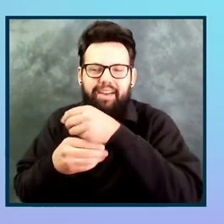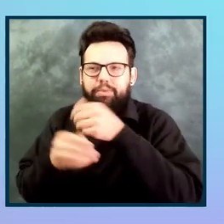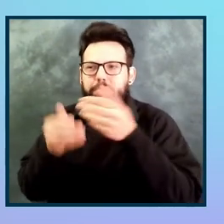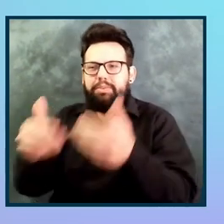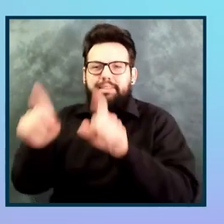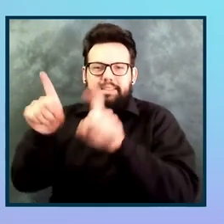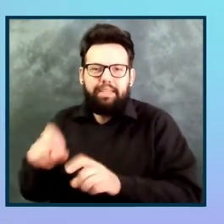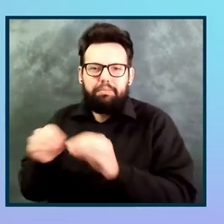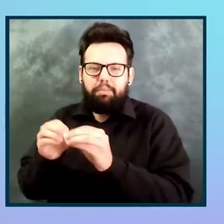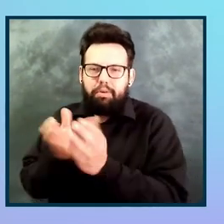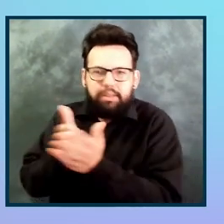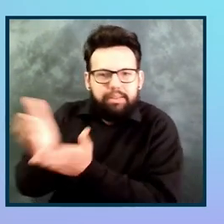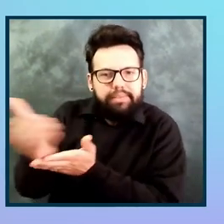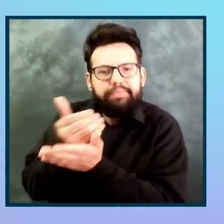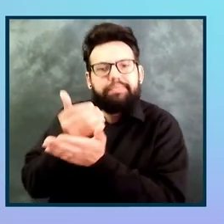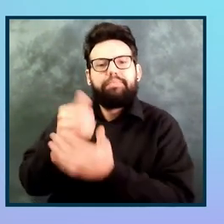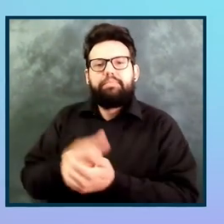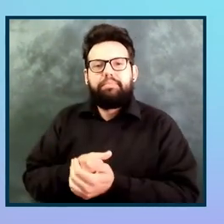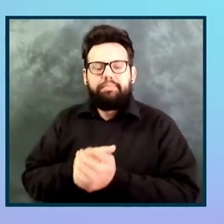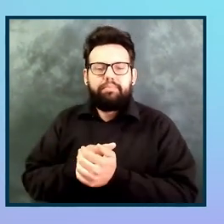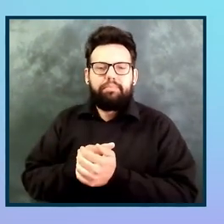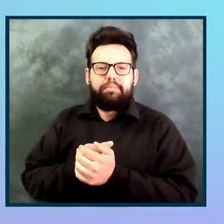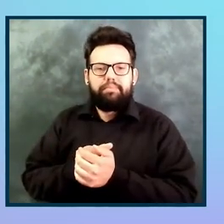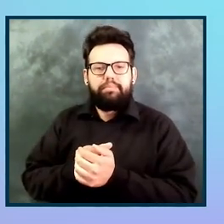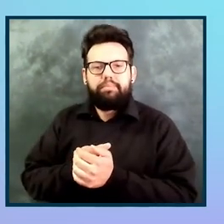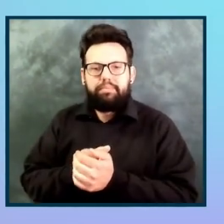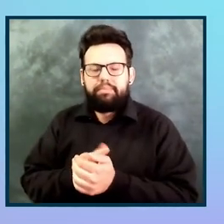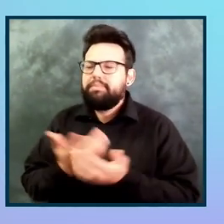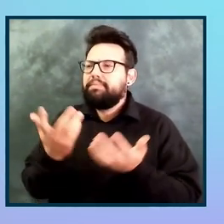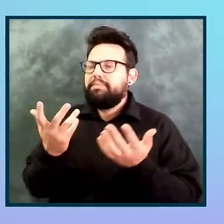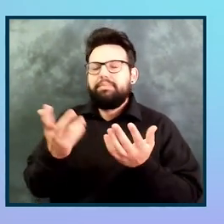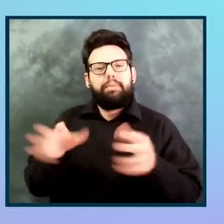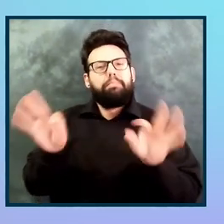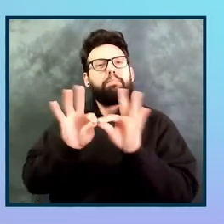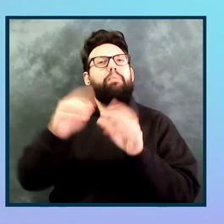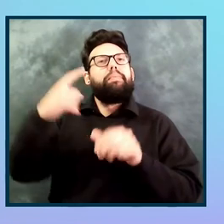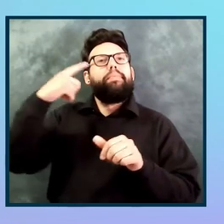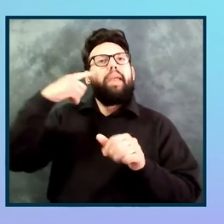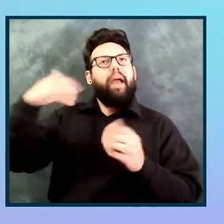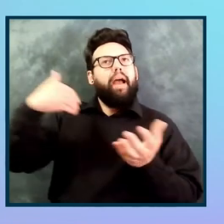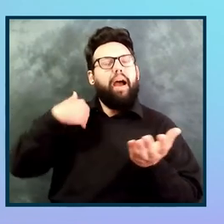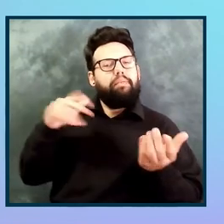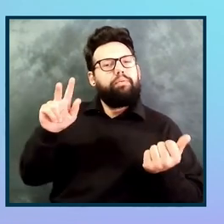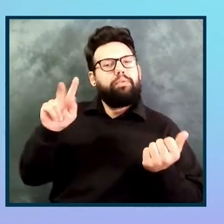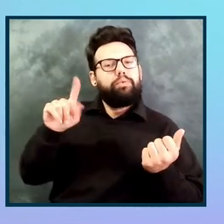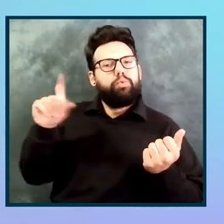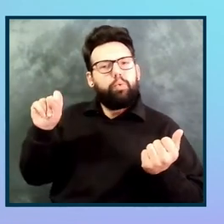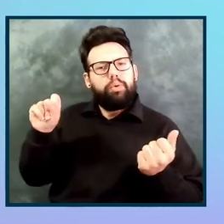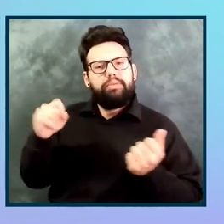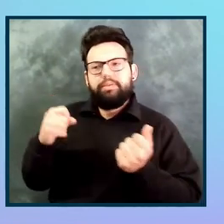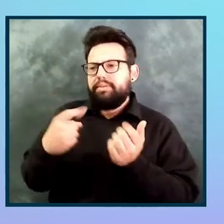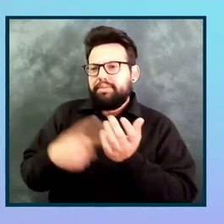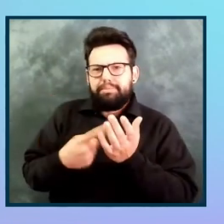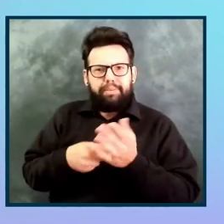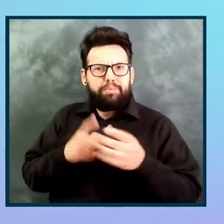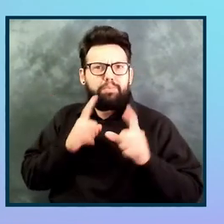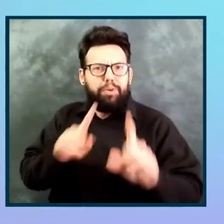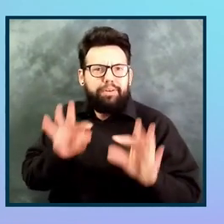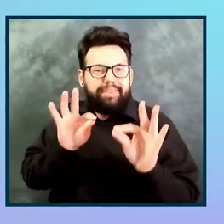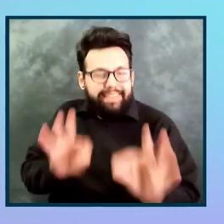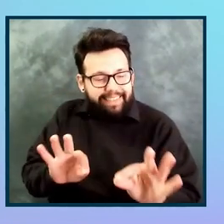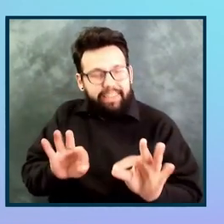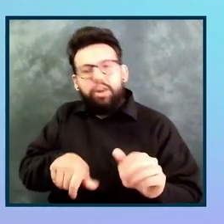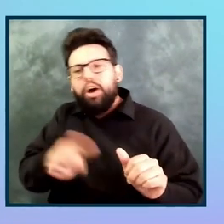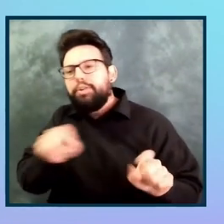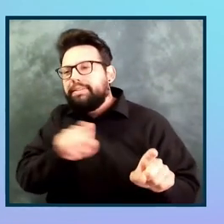have a lot of things in your toolbox, and some things are great for that first pass, and then some things take a little more refinement after